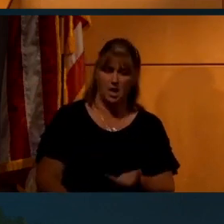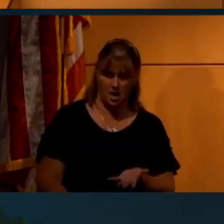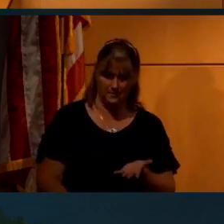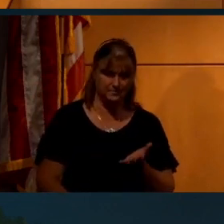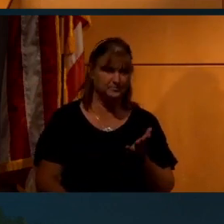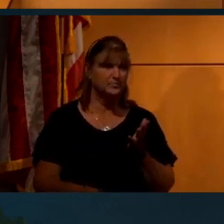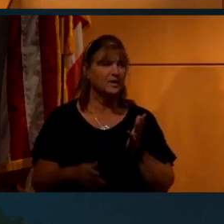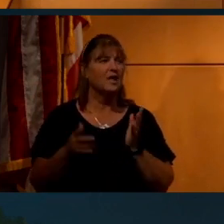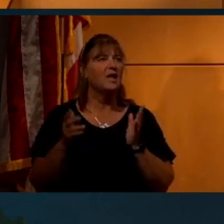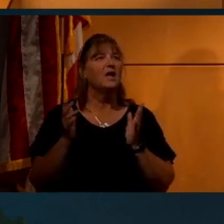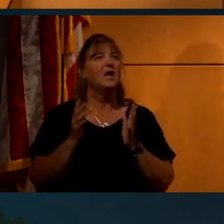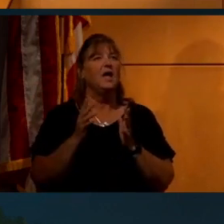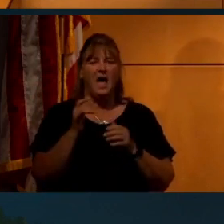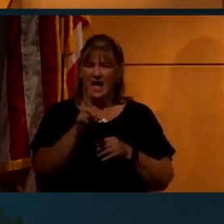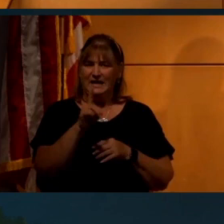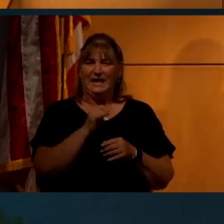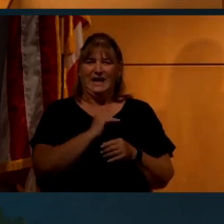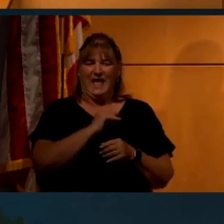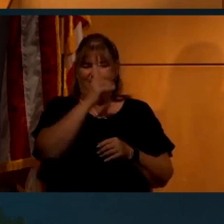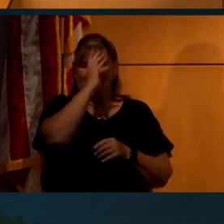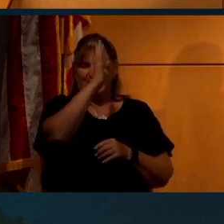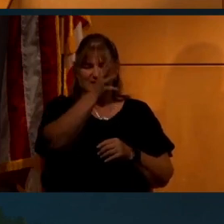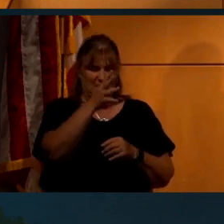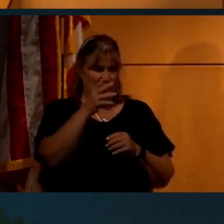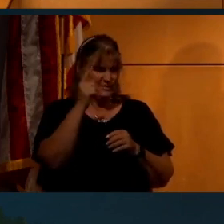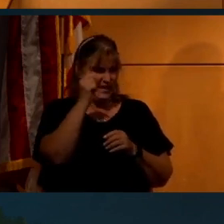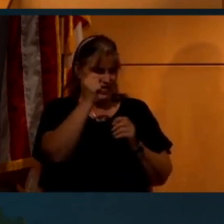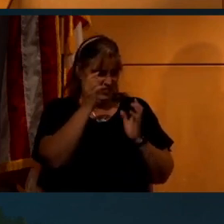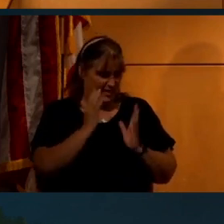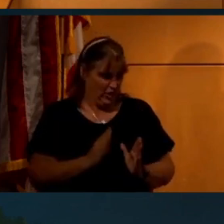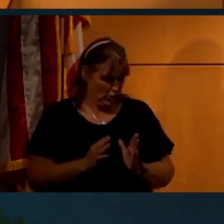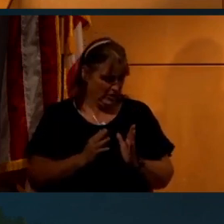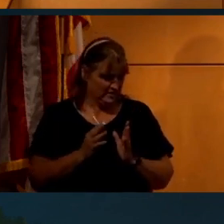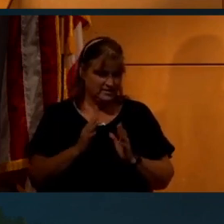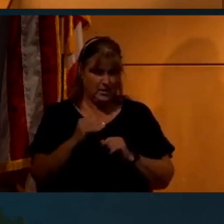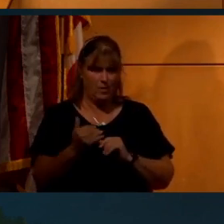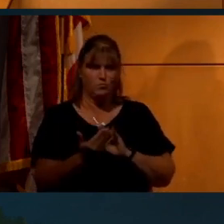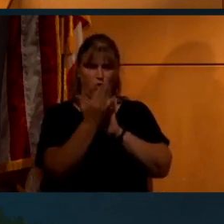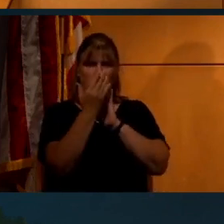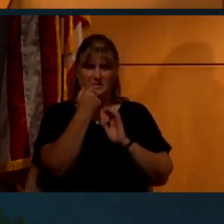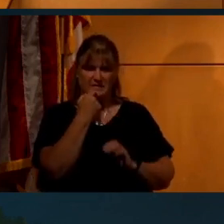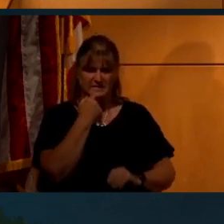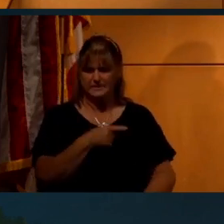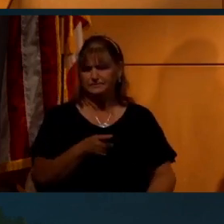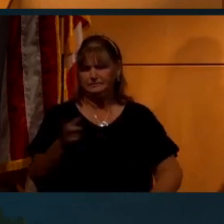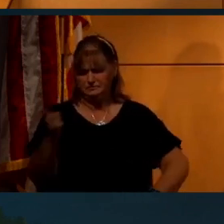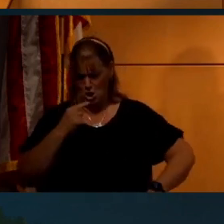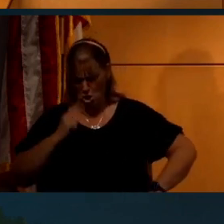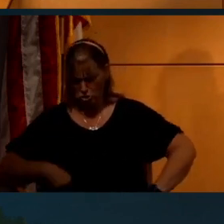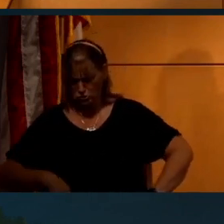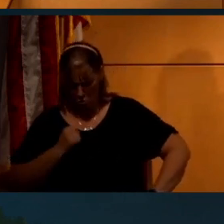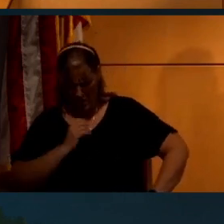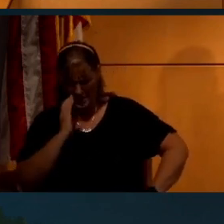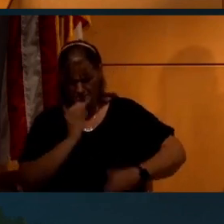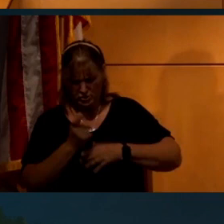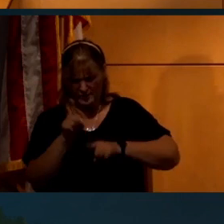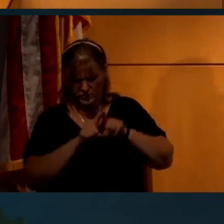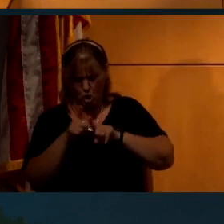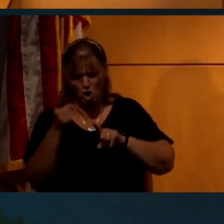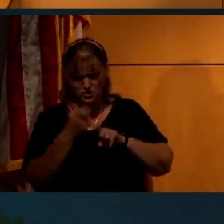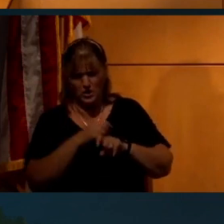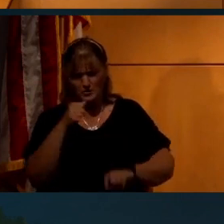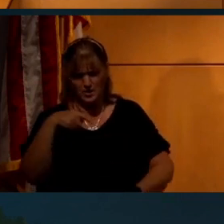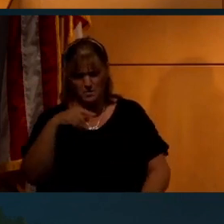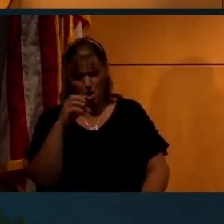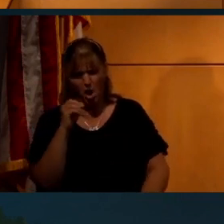But I did have a conspiracy theorist approach me and say, listen, we do have pictures of stars taken from